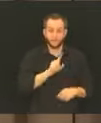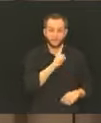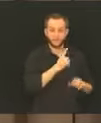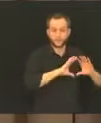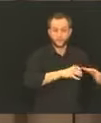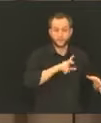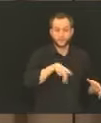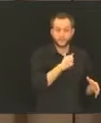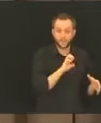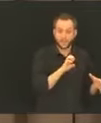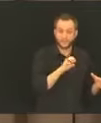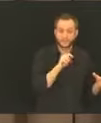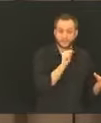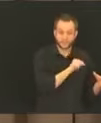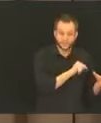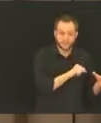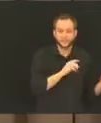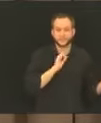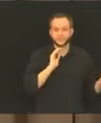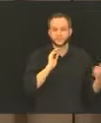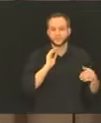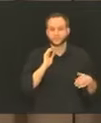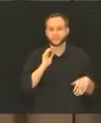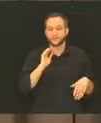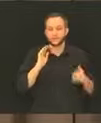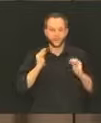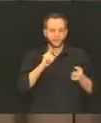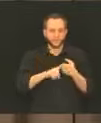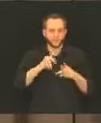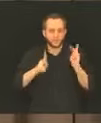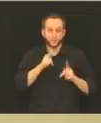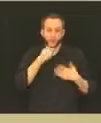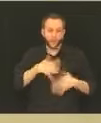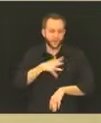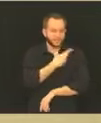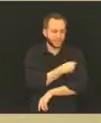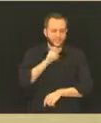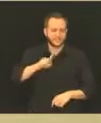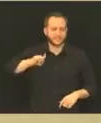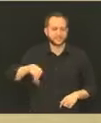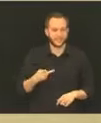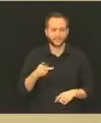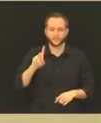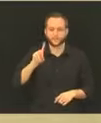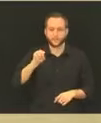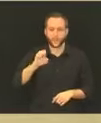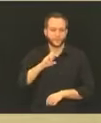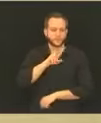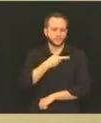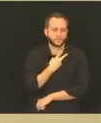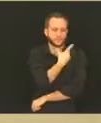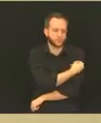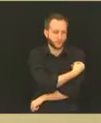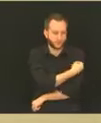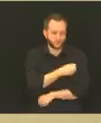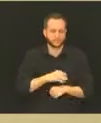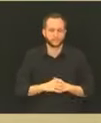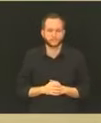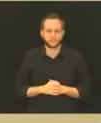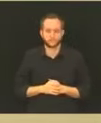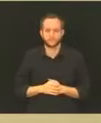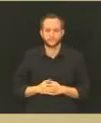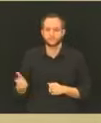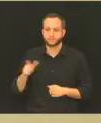need their second dose? Just talk through some of those logistics, please. Yeah. Thank you. That's a very important